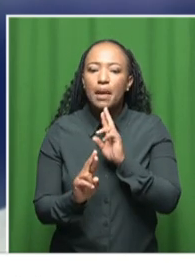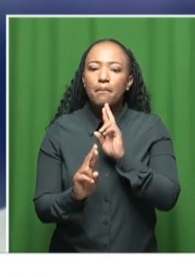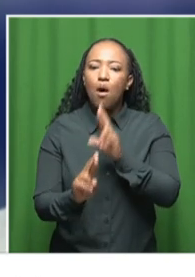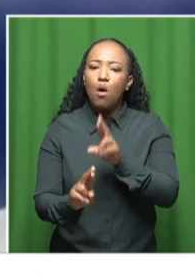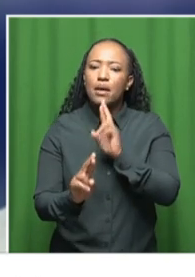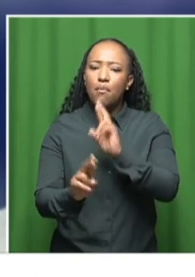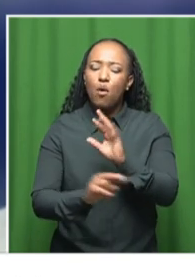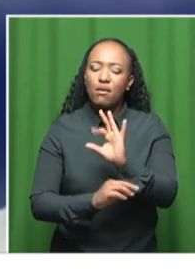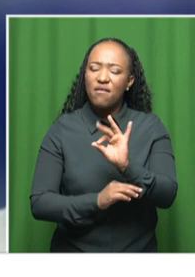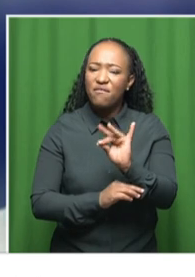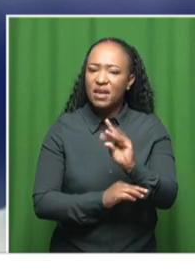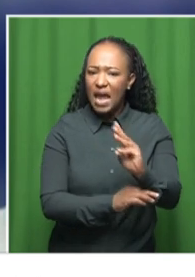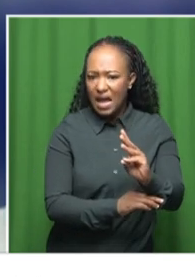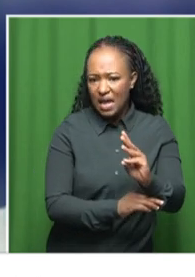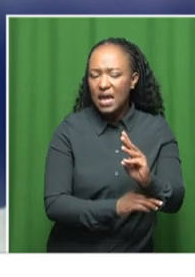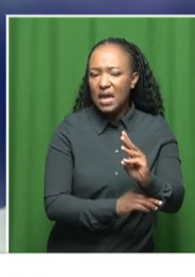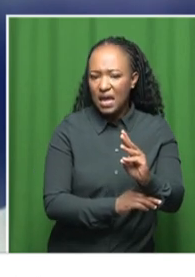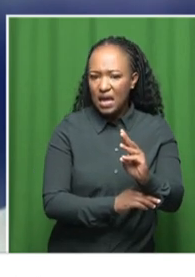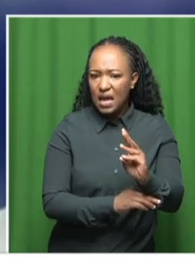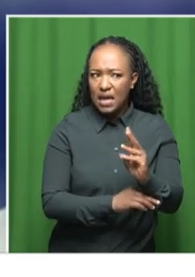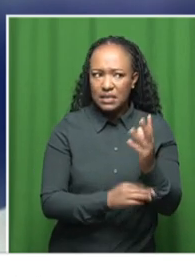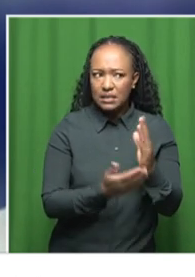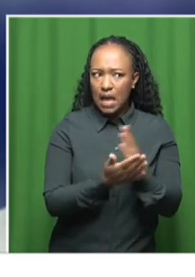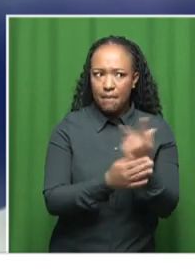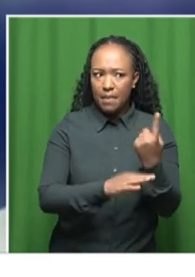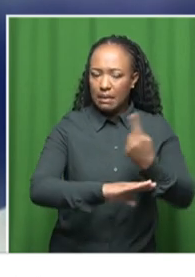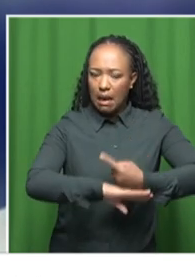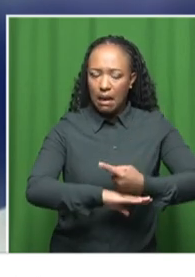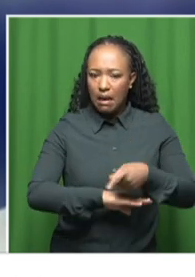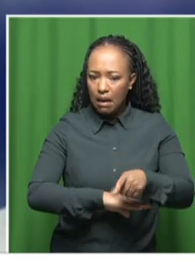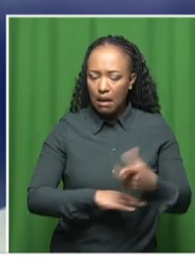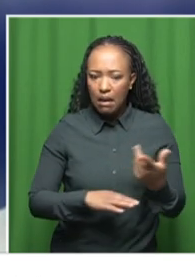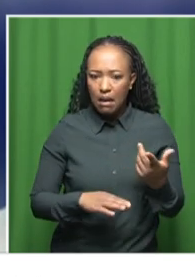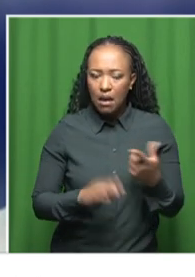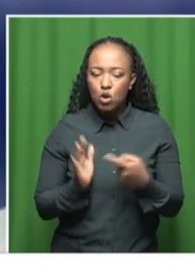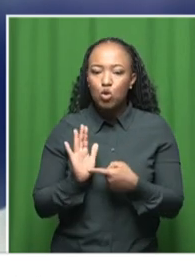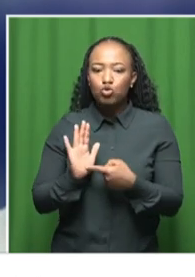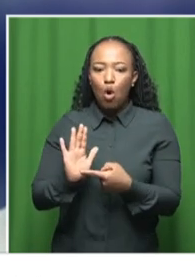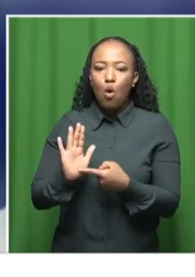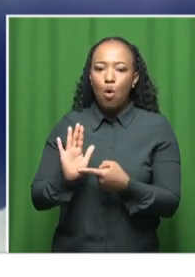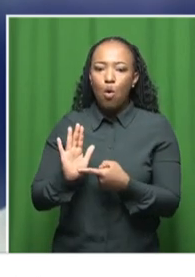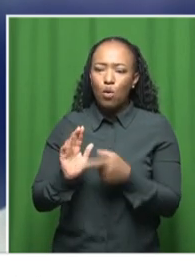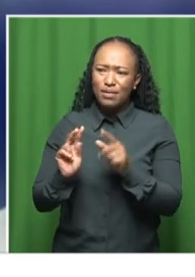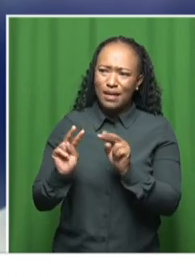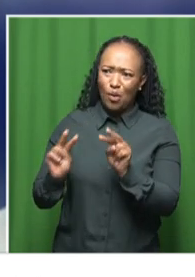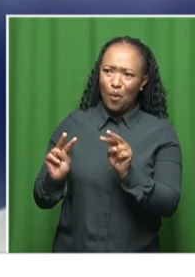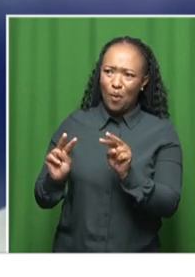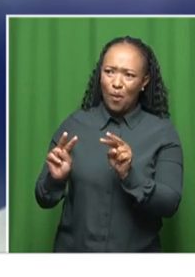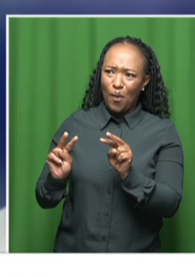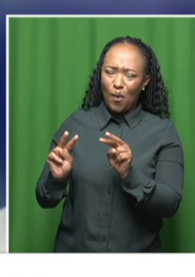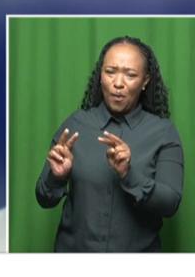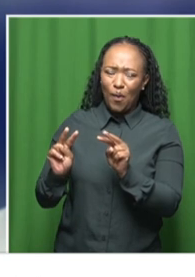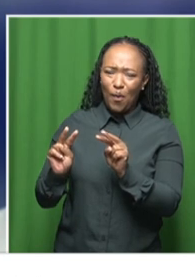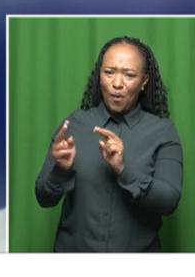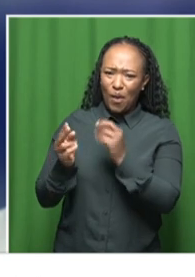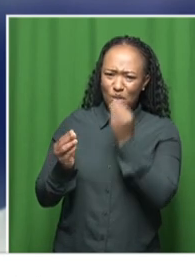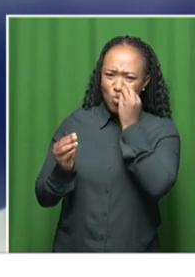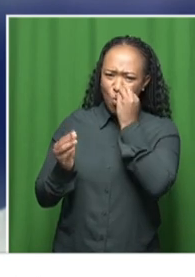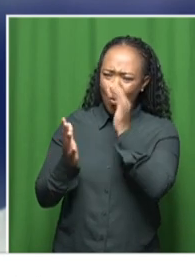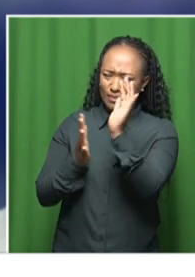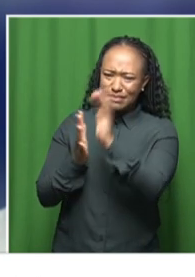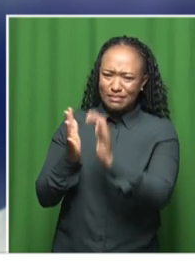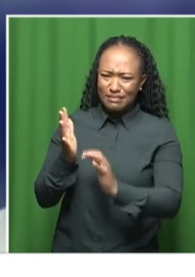basis. There are days when you start off, you know, a show and you look at the top stories and it is